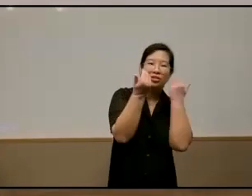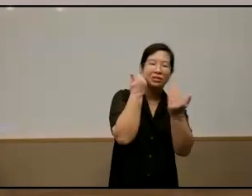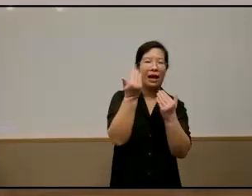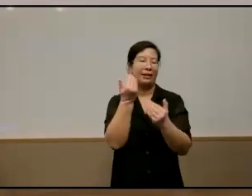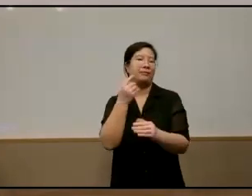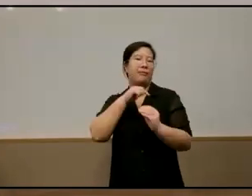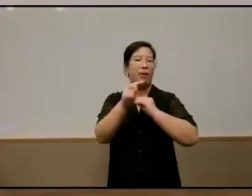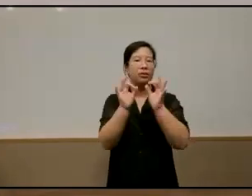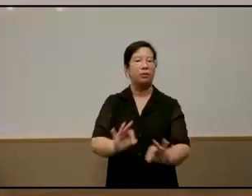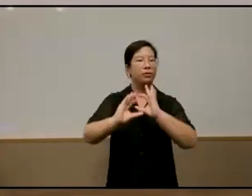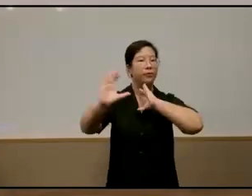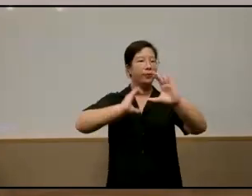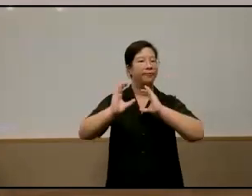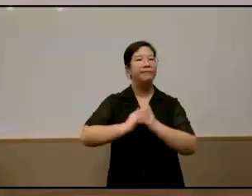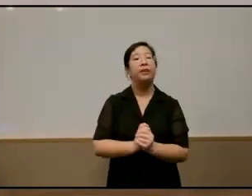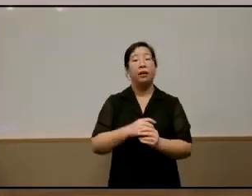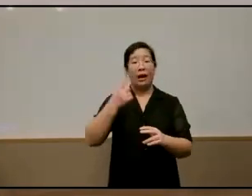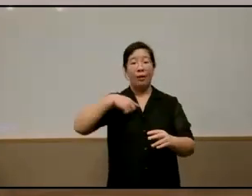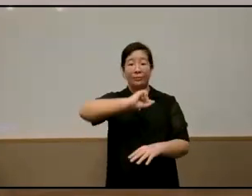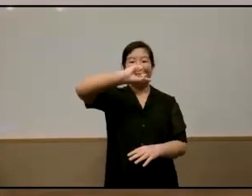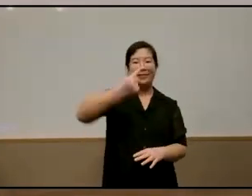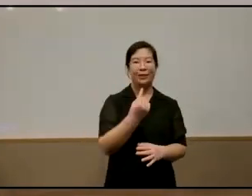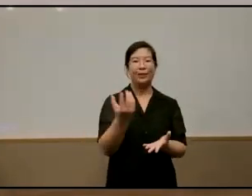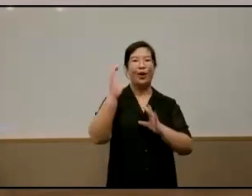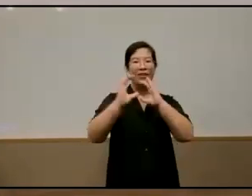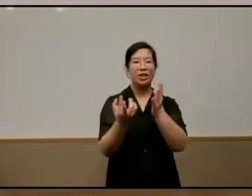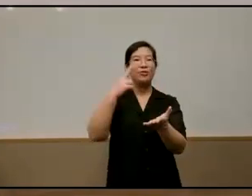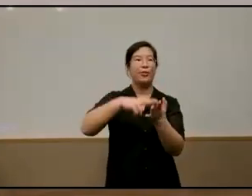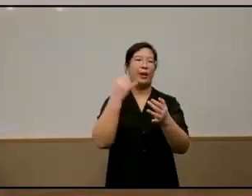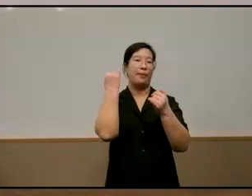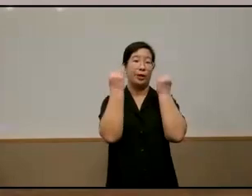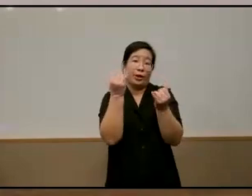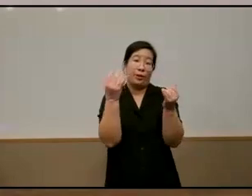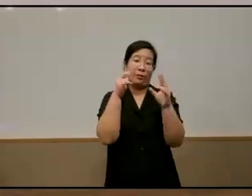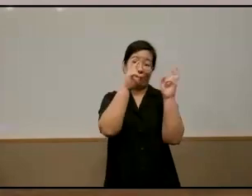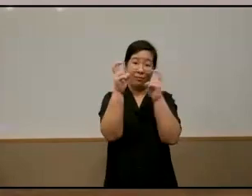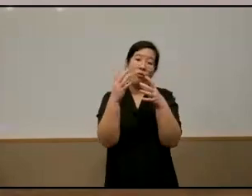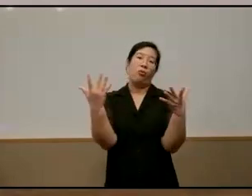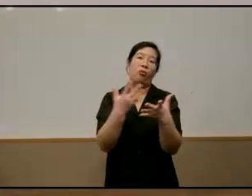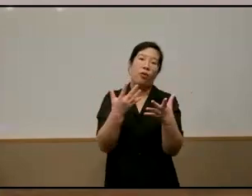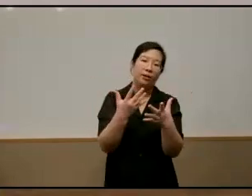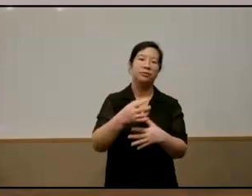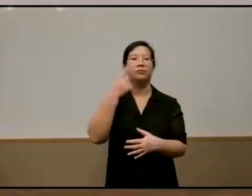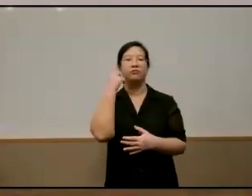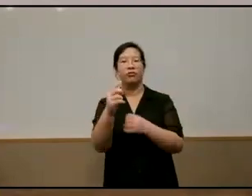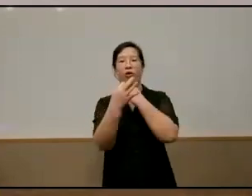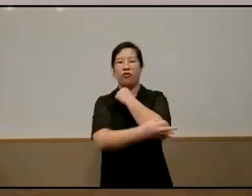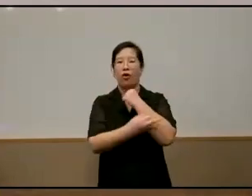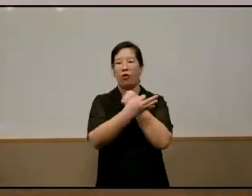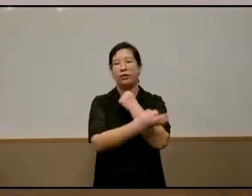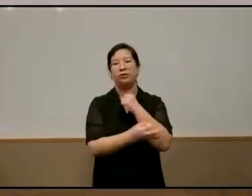conversations our first conversations reimagined ask us to reimagine a better future for our foreign migrant workers